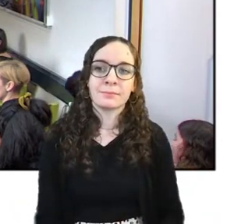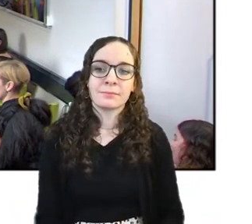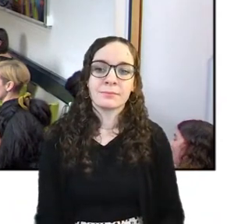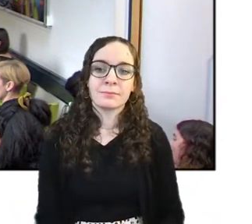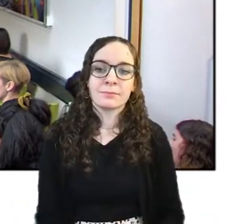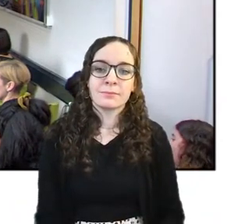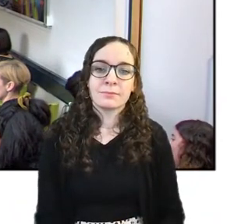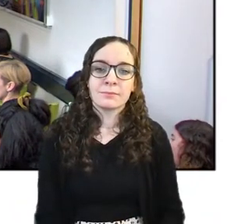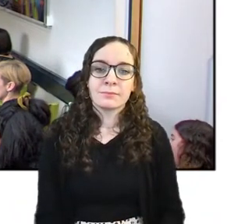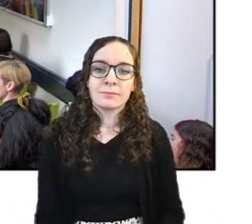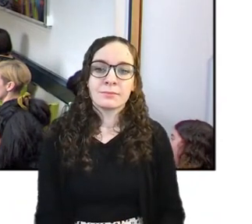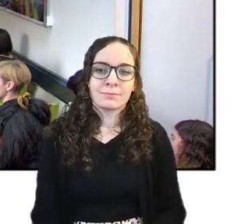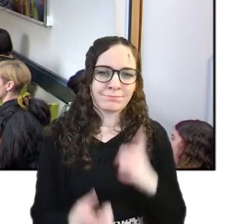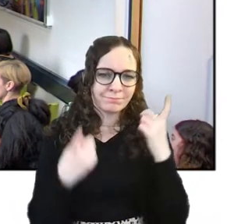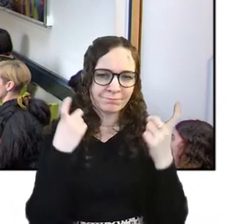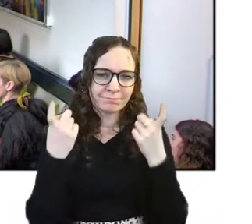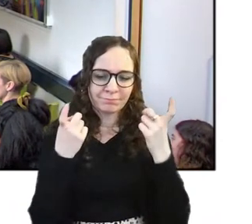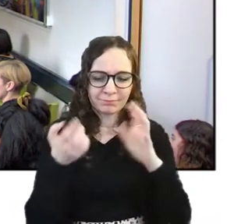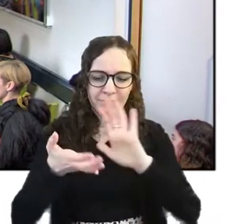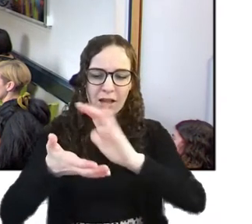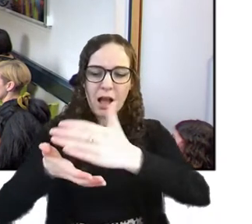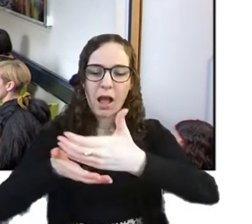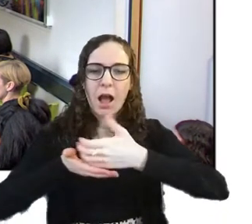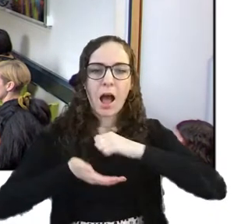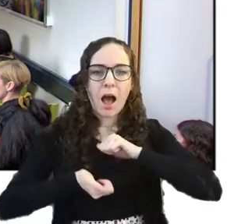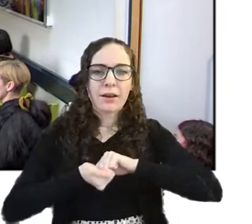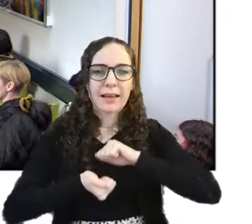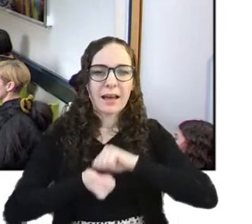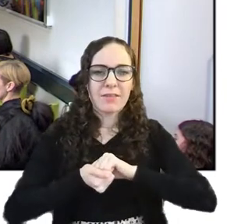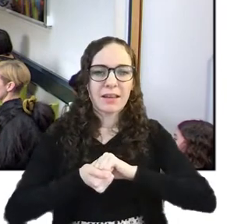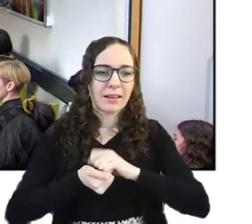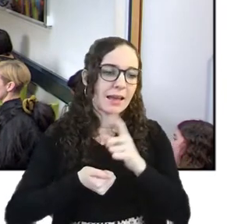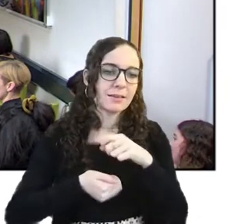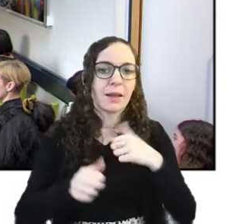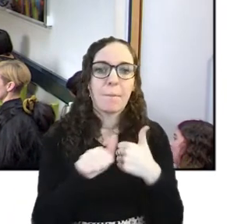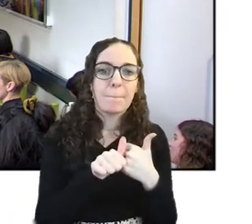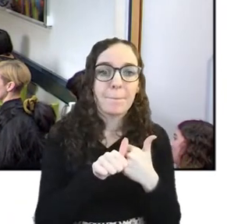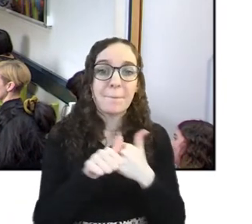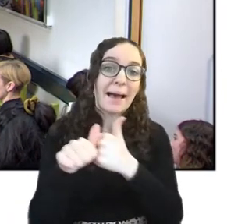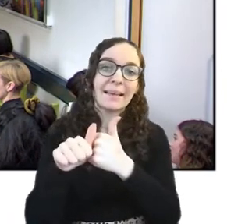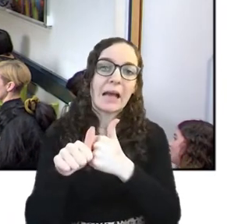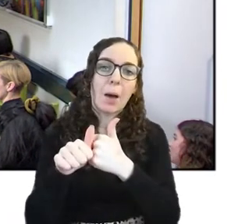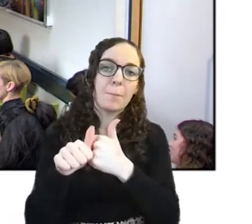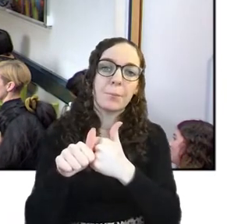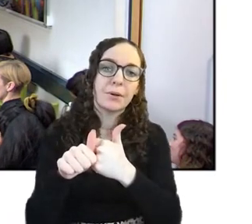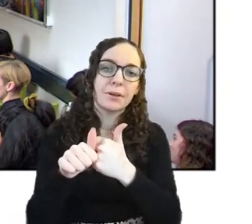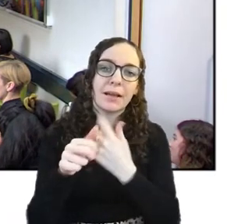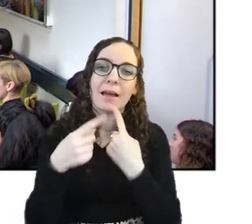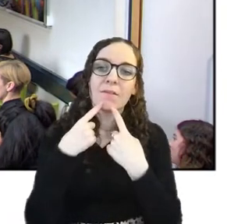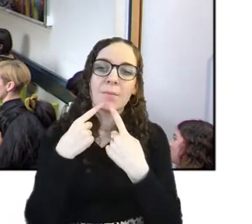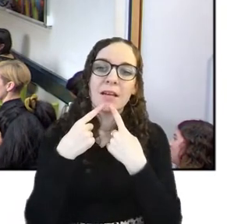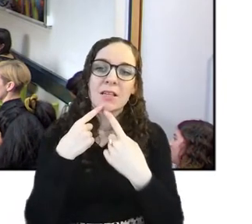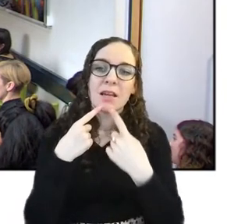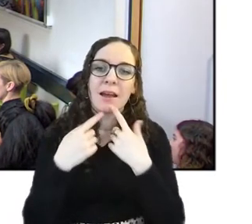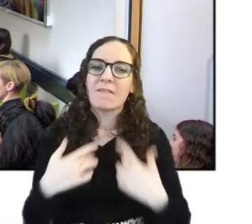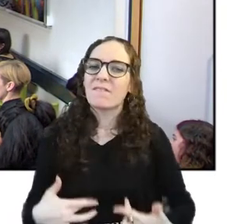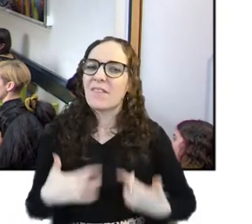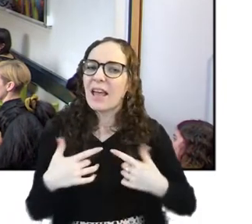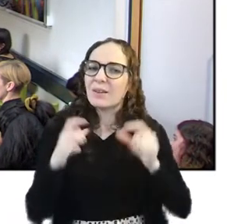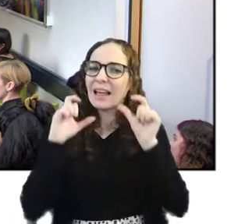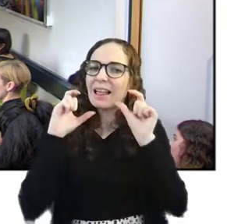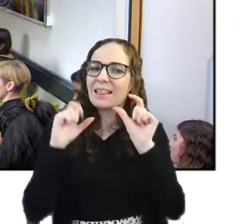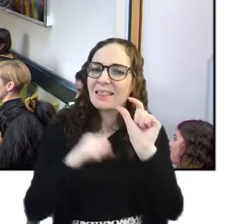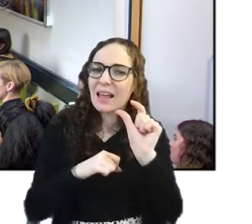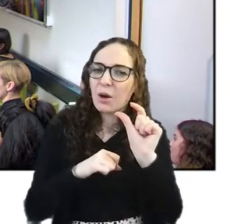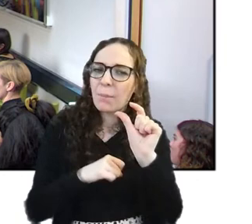archiving and the backing up kind of questions that have been coming up a bit um it's a bit dystopian but i quite i quite often i'm